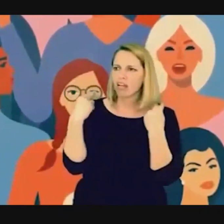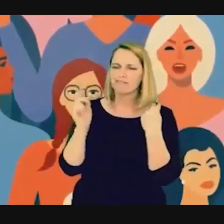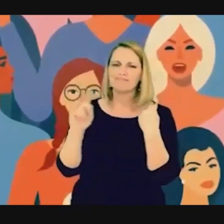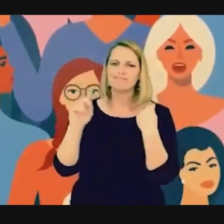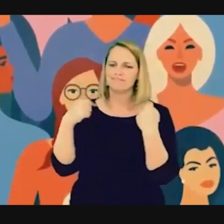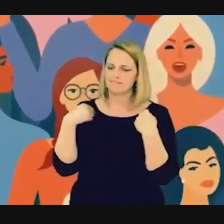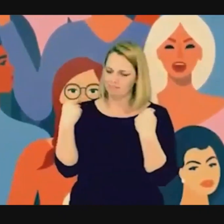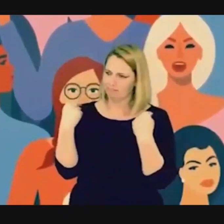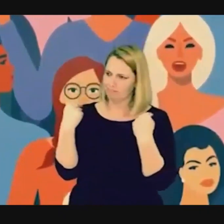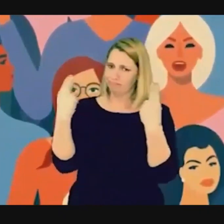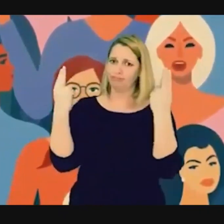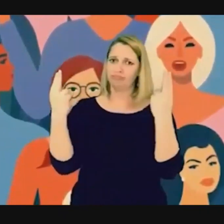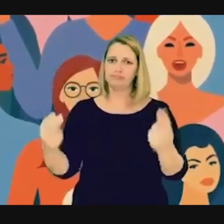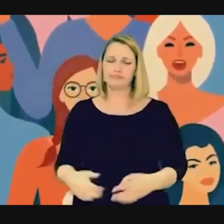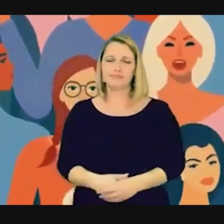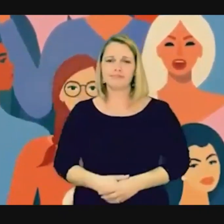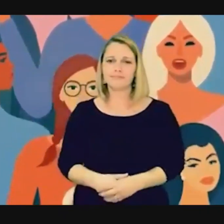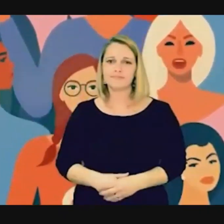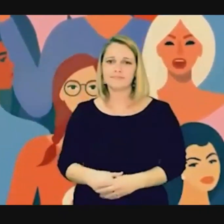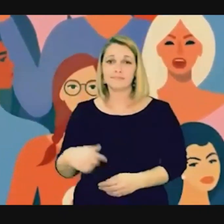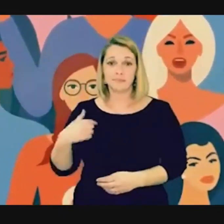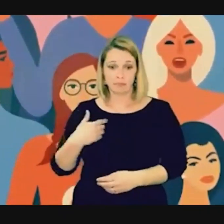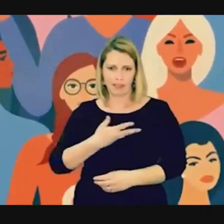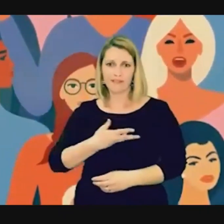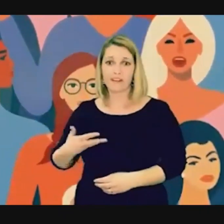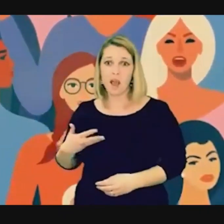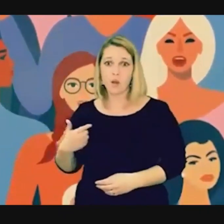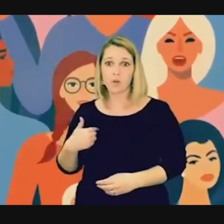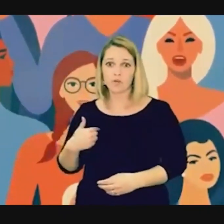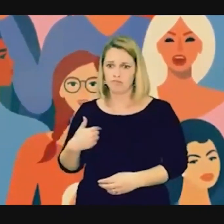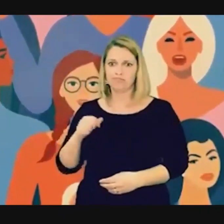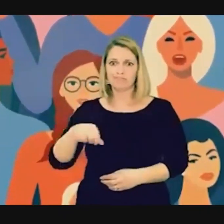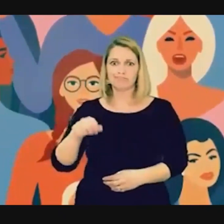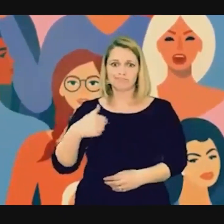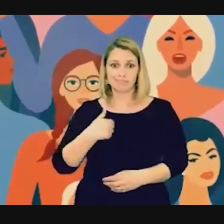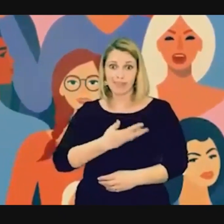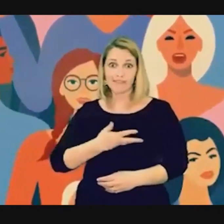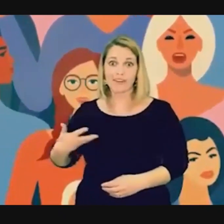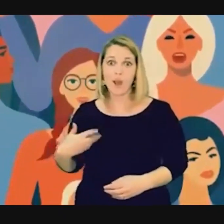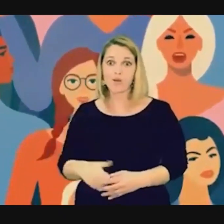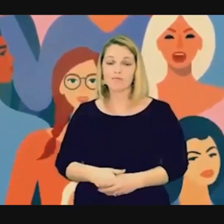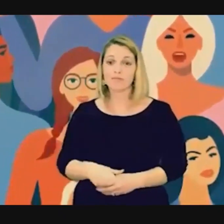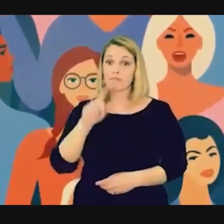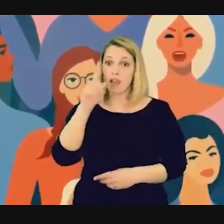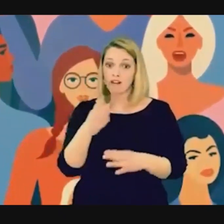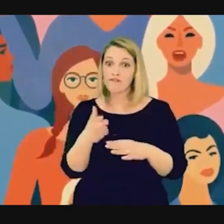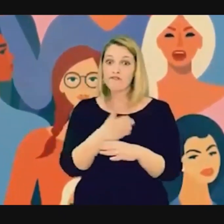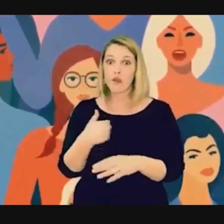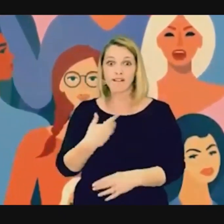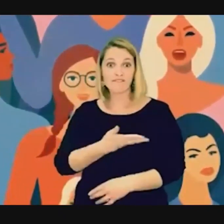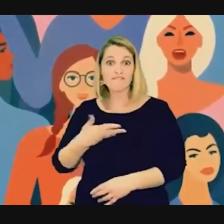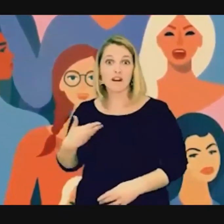no no no I am not going to be the lesser I am a woman